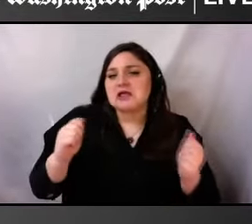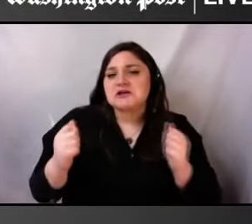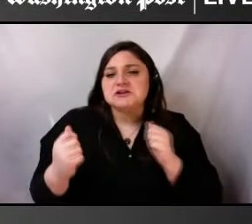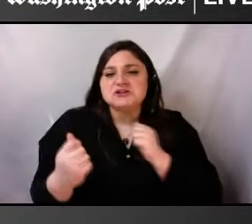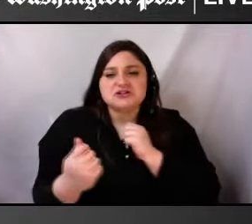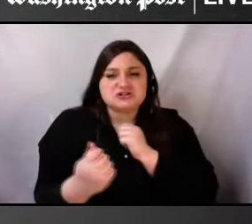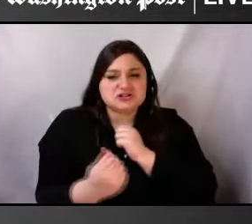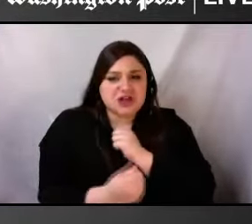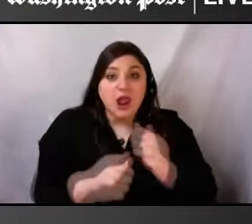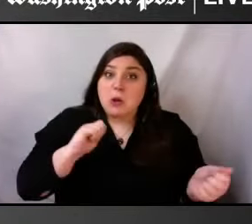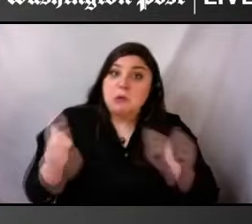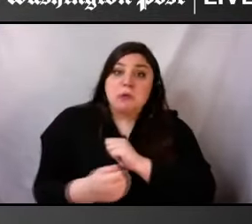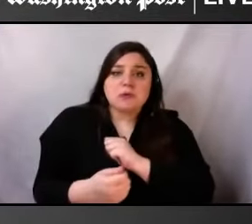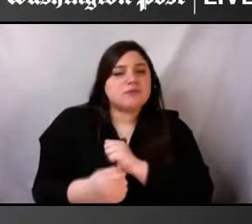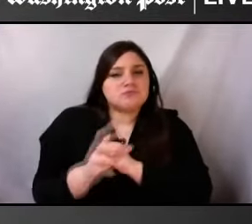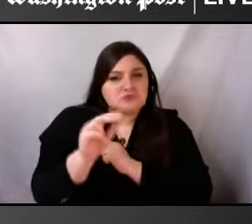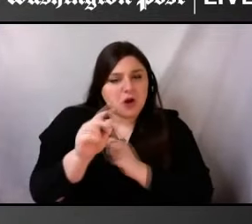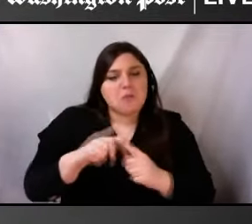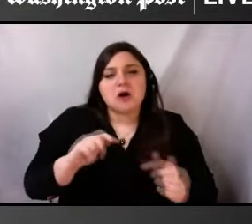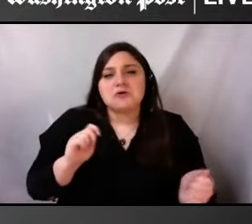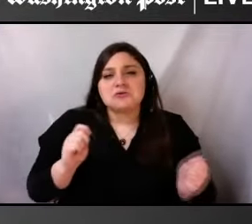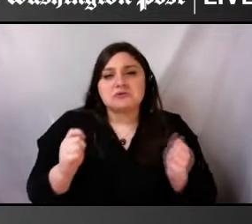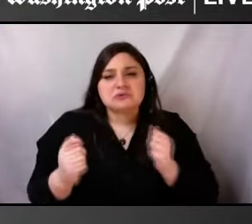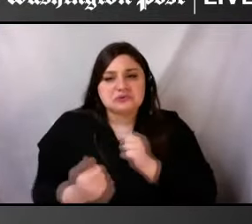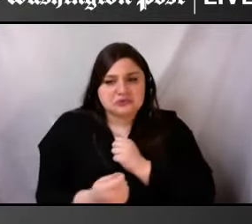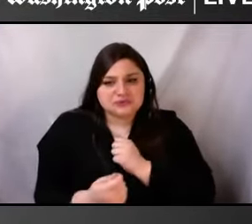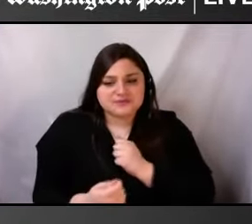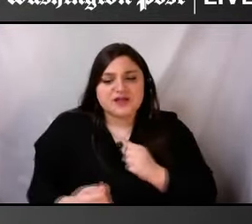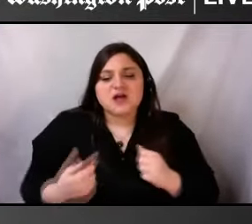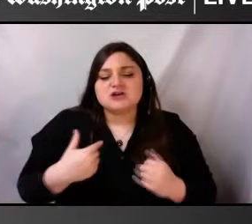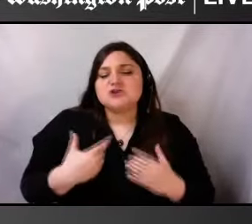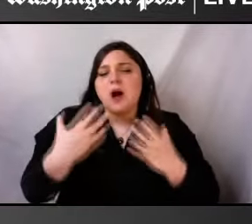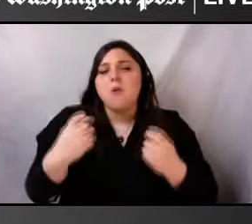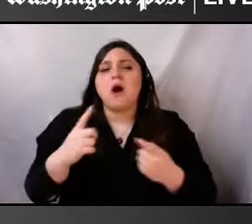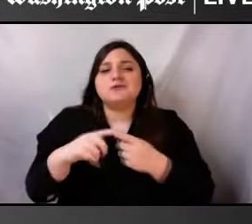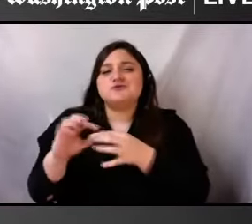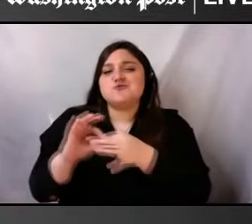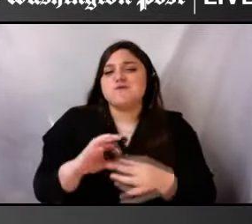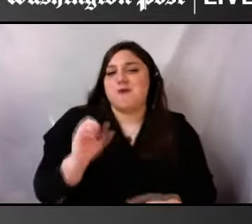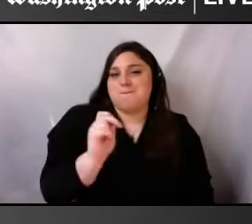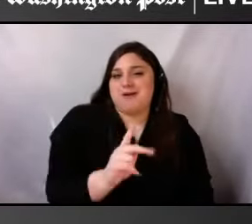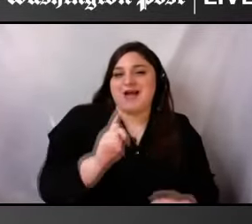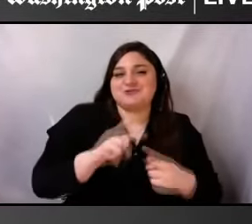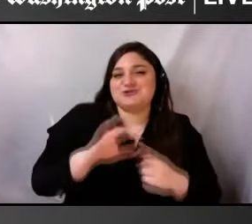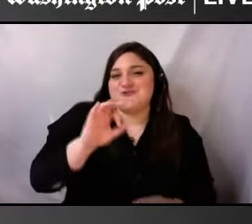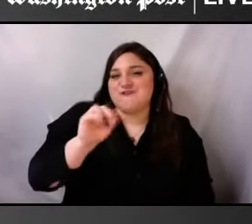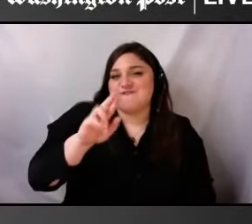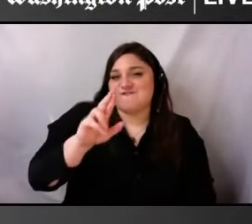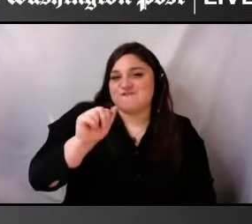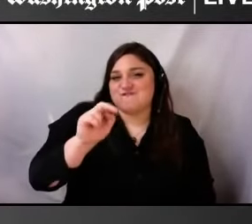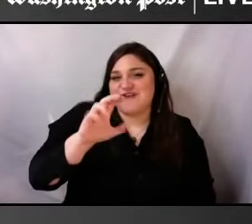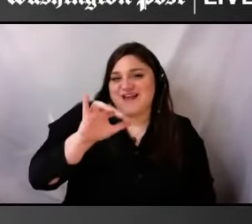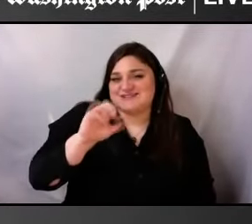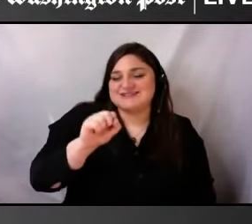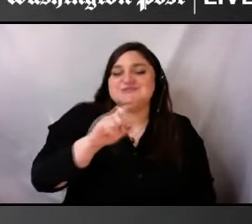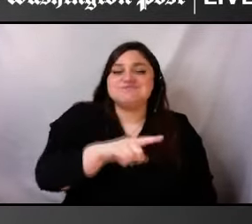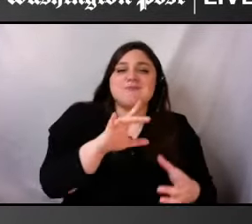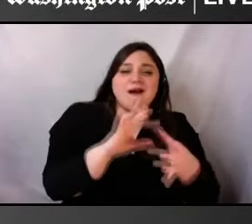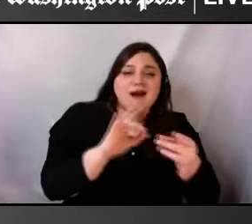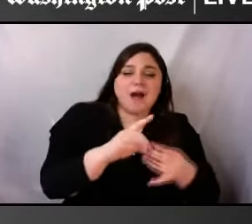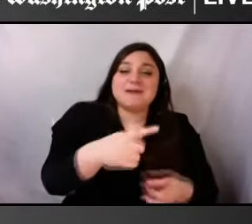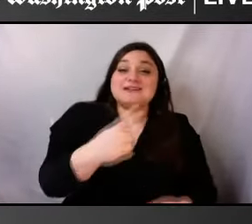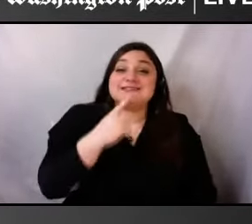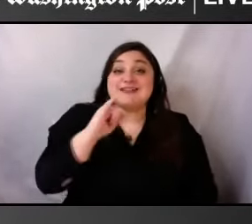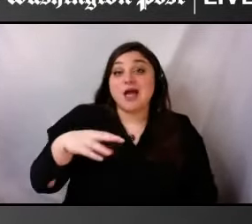back, Frances, to a comment that you made about the Washington Post's commitment to using the